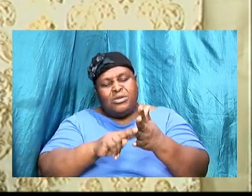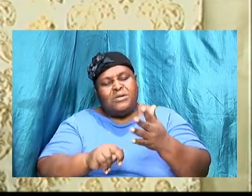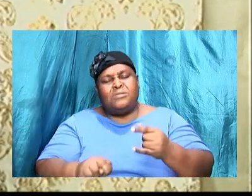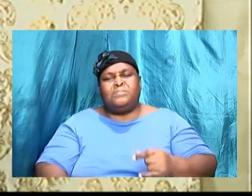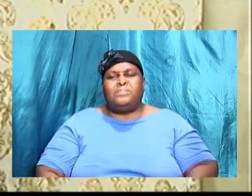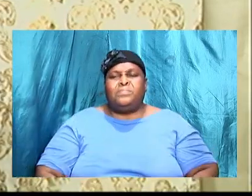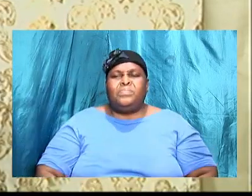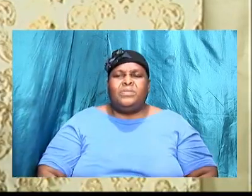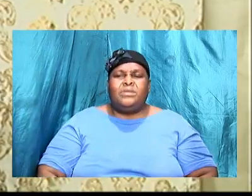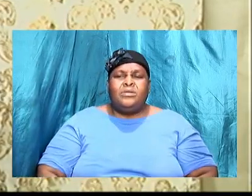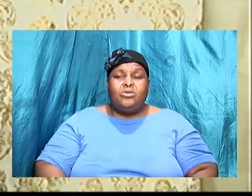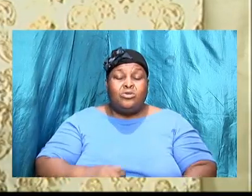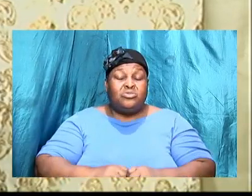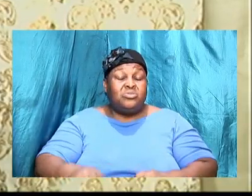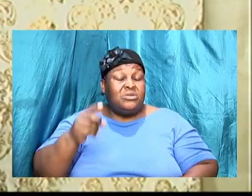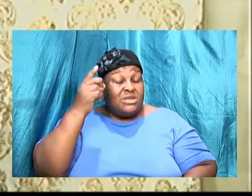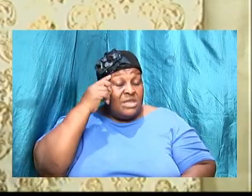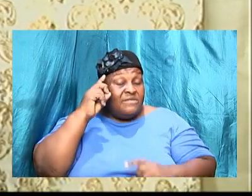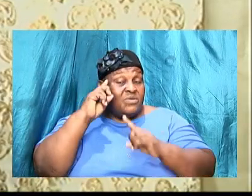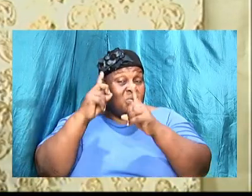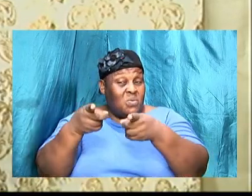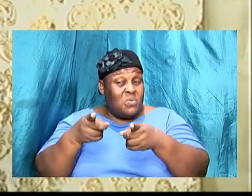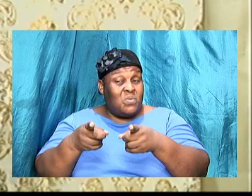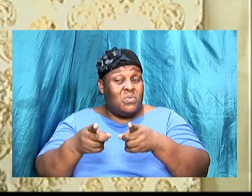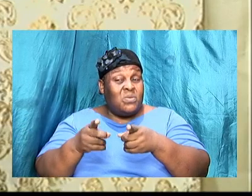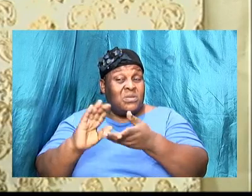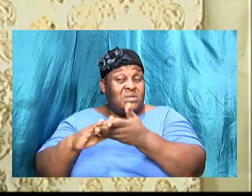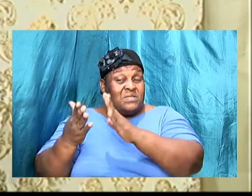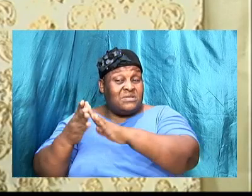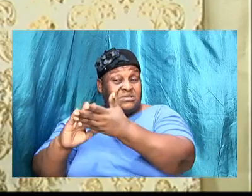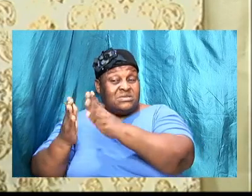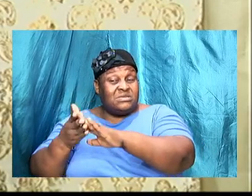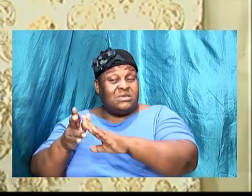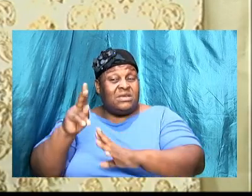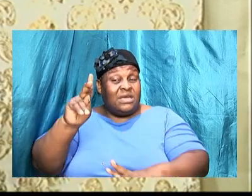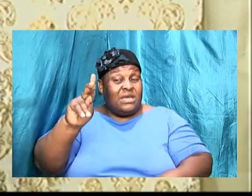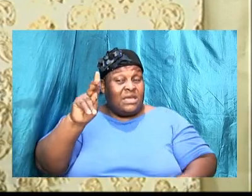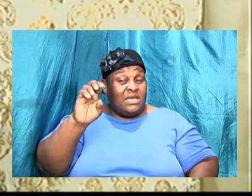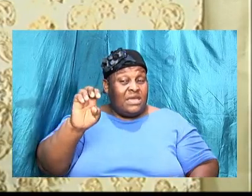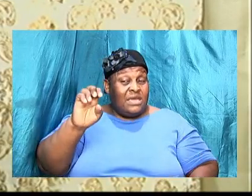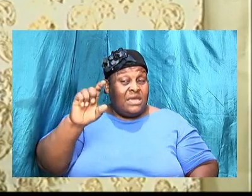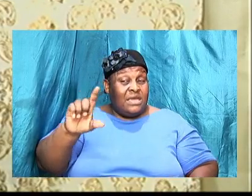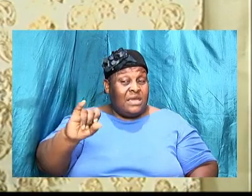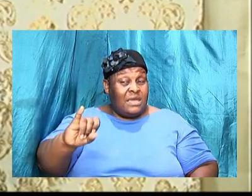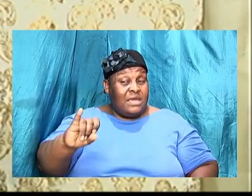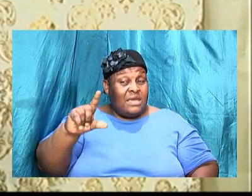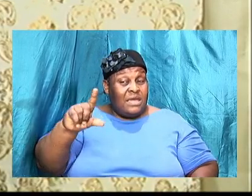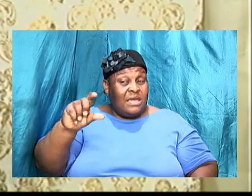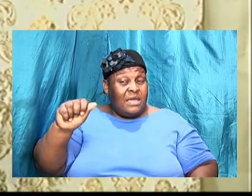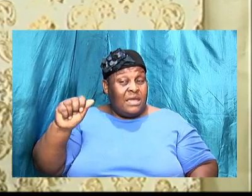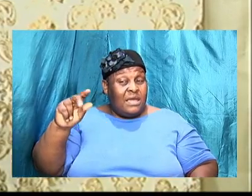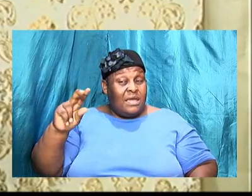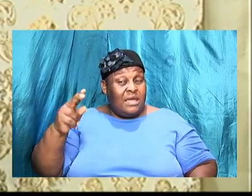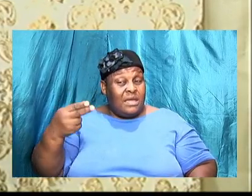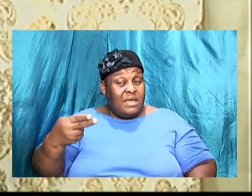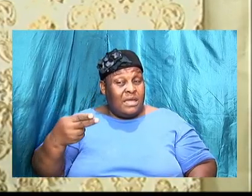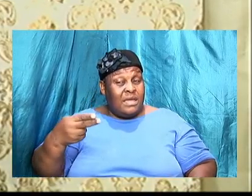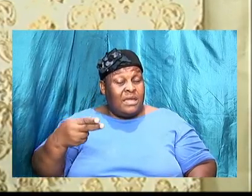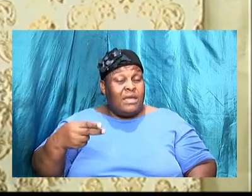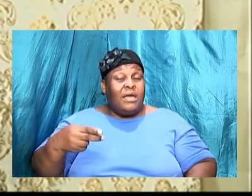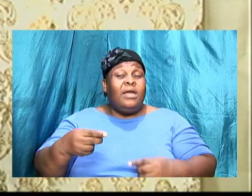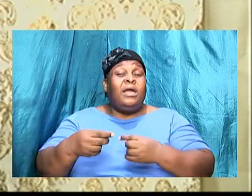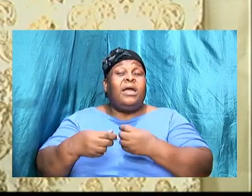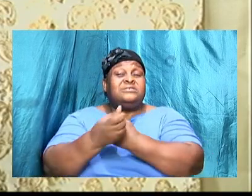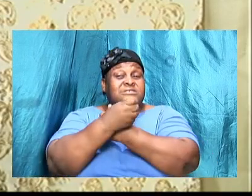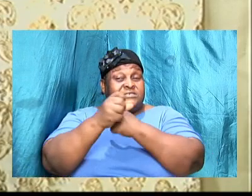went down to Keilah and he delivered the children of Israel that were dwelling in that city at that time